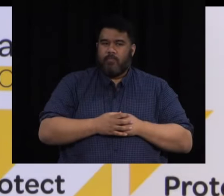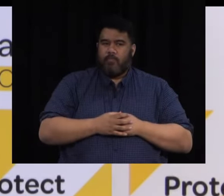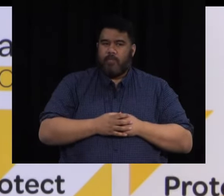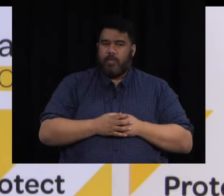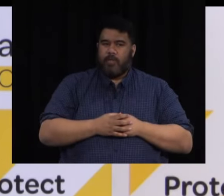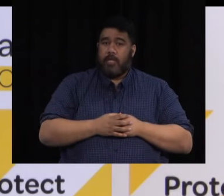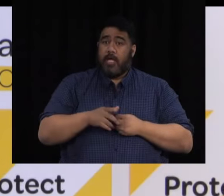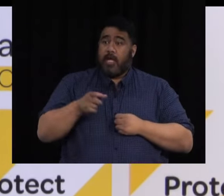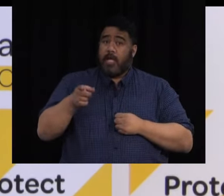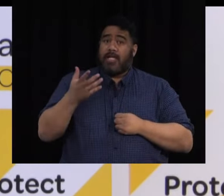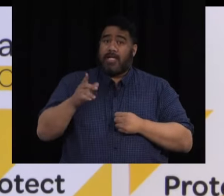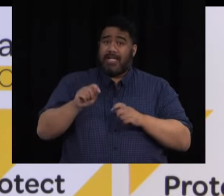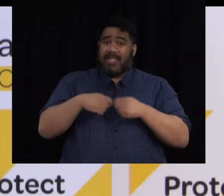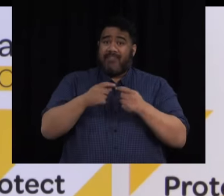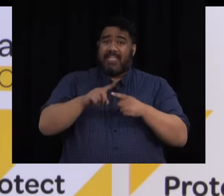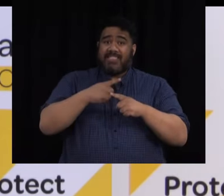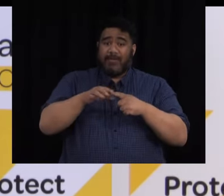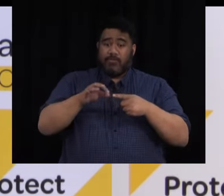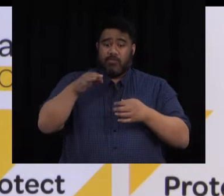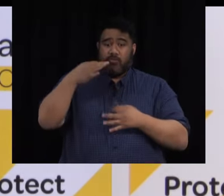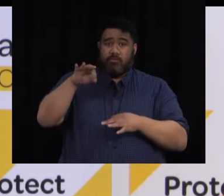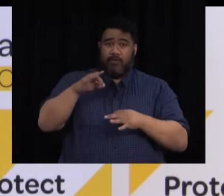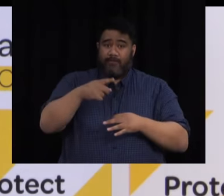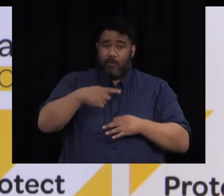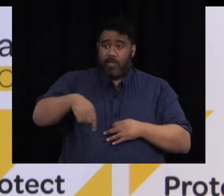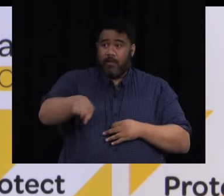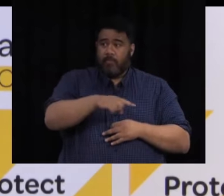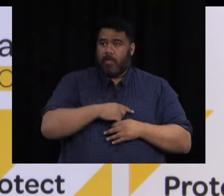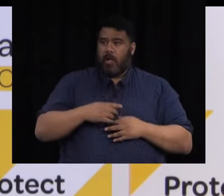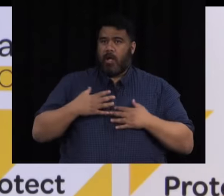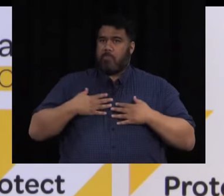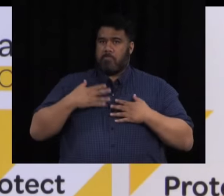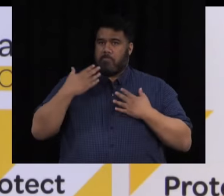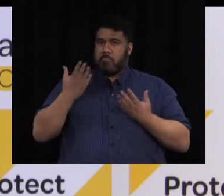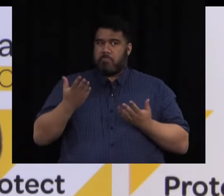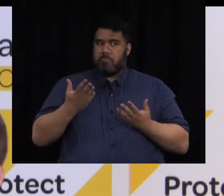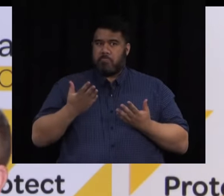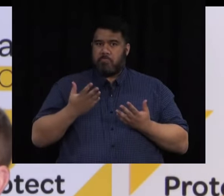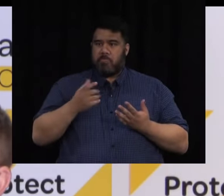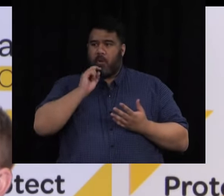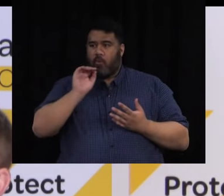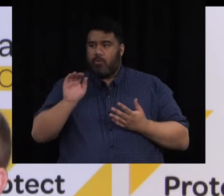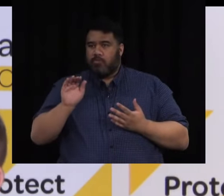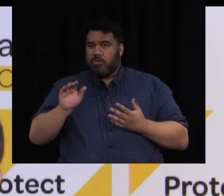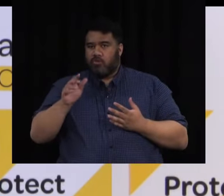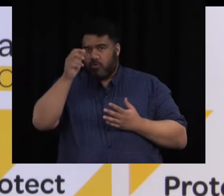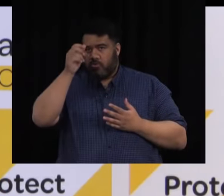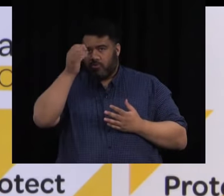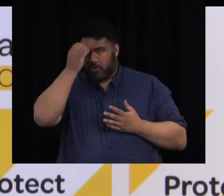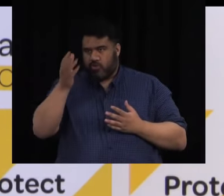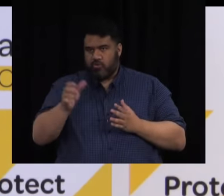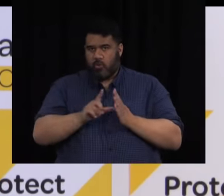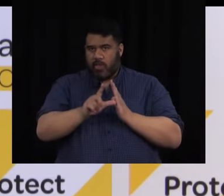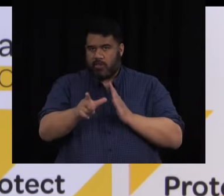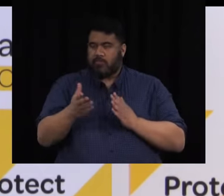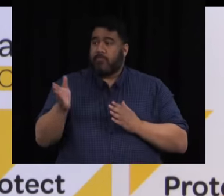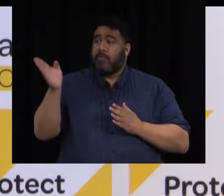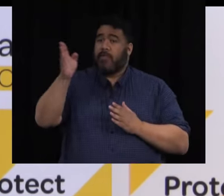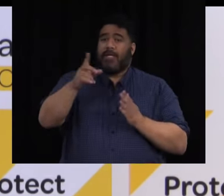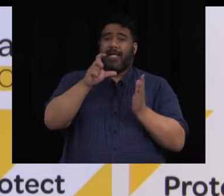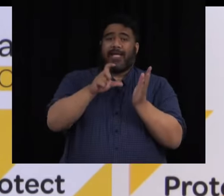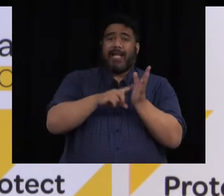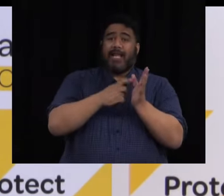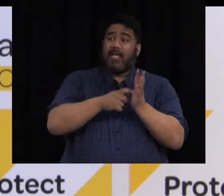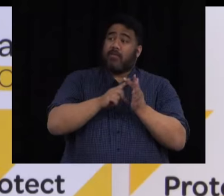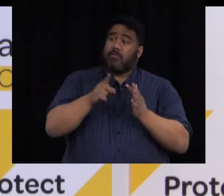Not by me, not that I'm aware of so far. I'll come back to you whether there's been any need for that. We'll go to Claire and then... Are